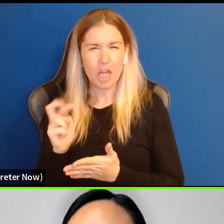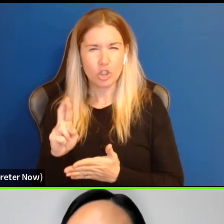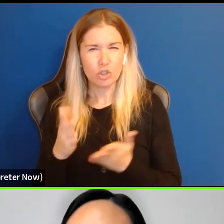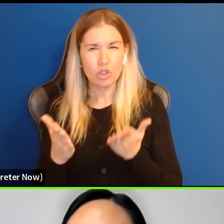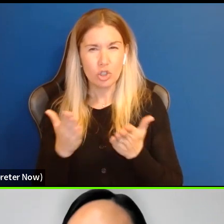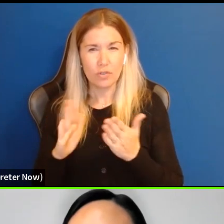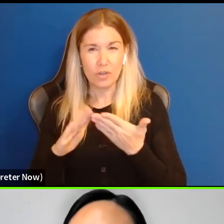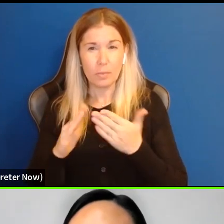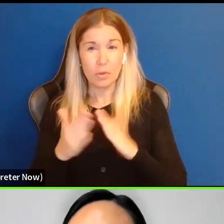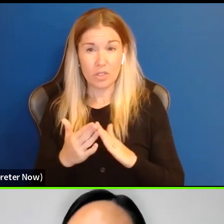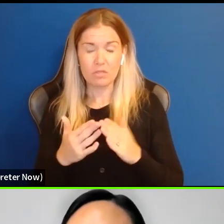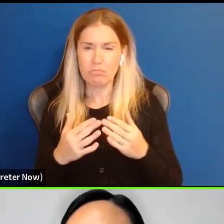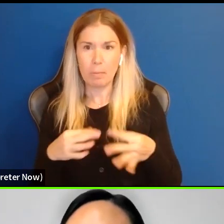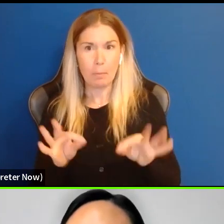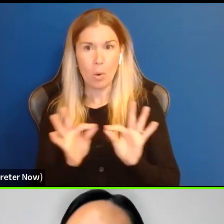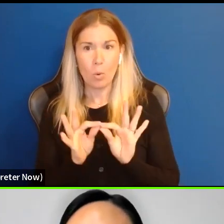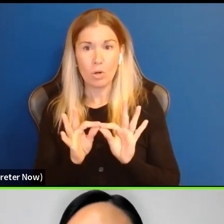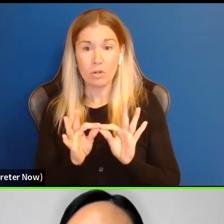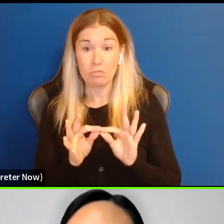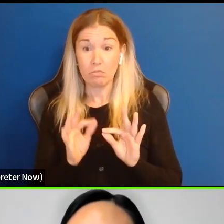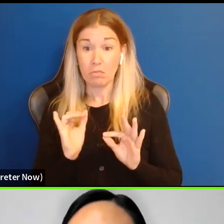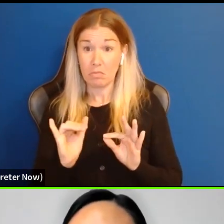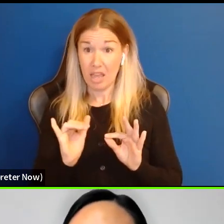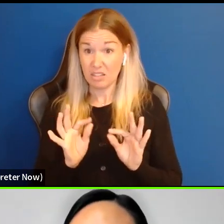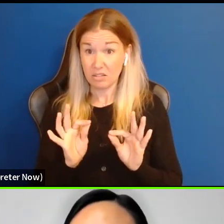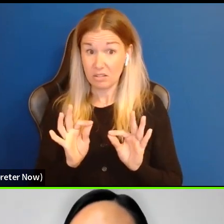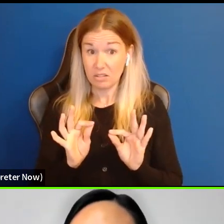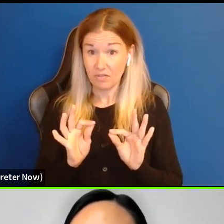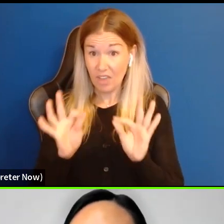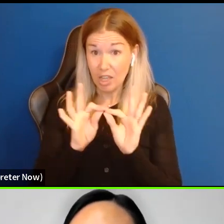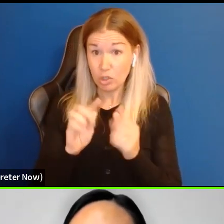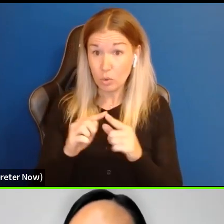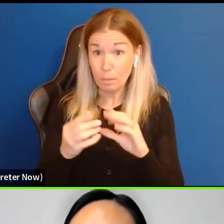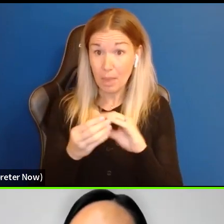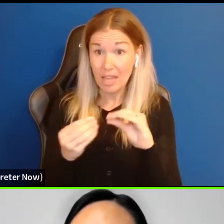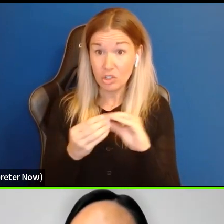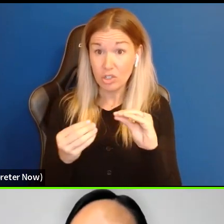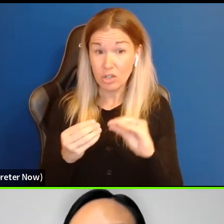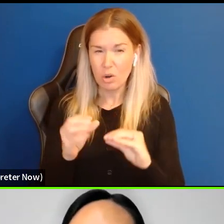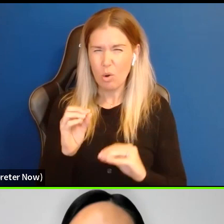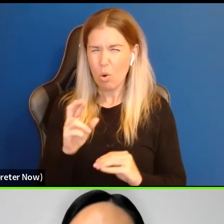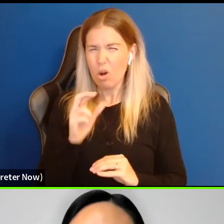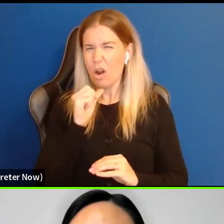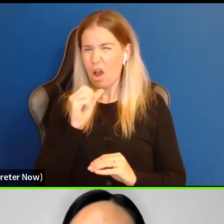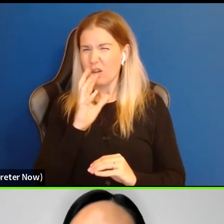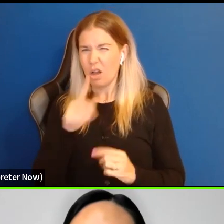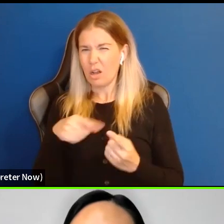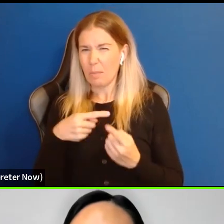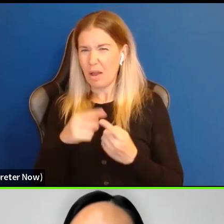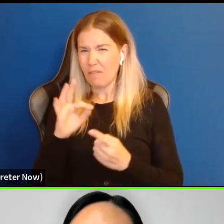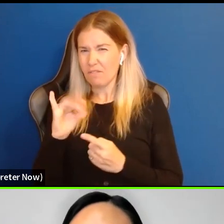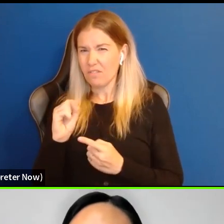service we provide. Is that of value to mention, or should we just not talk about fiscal sponsee partnerships?